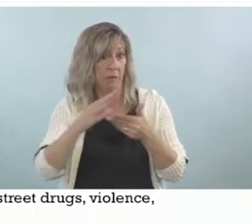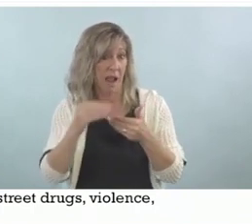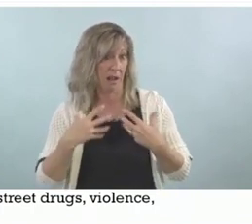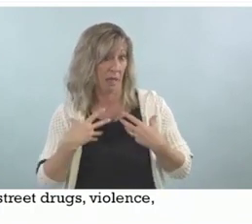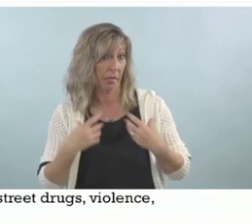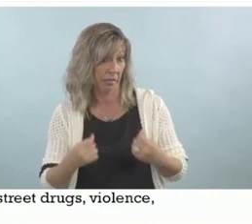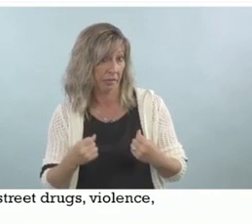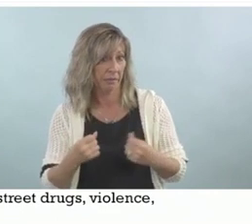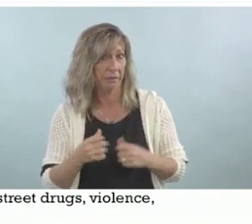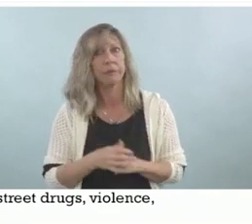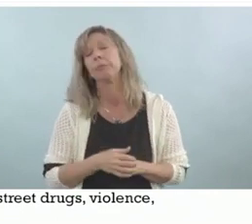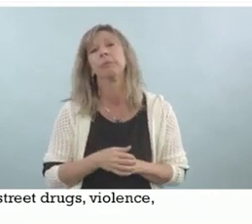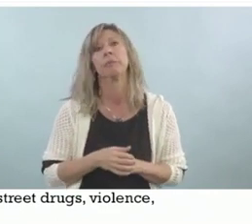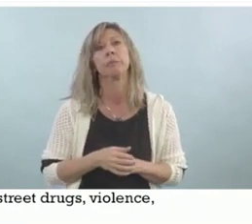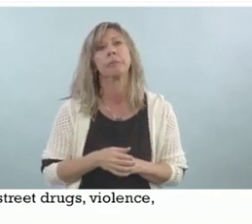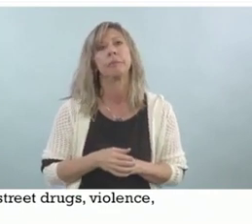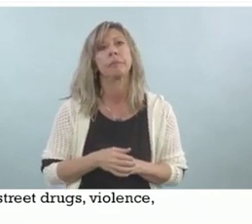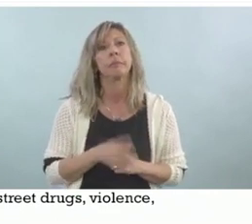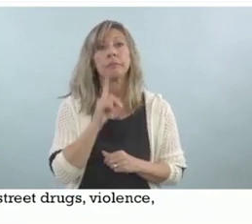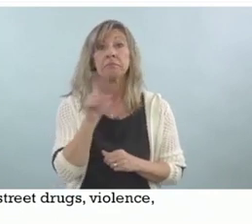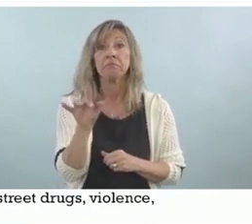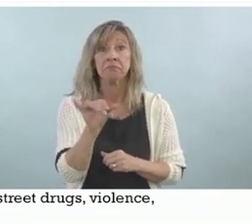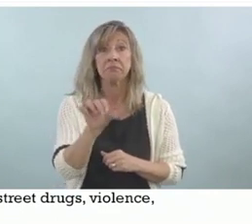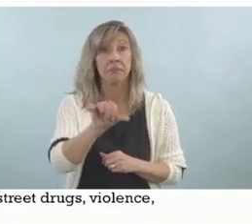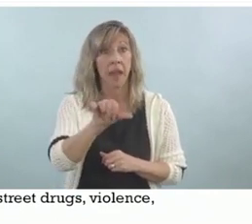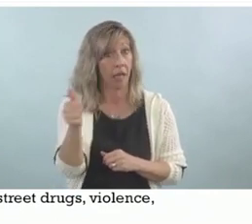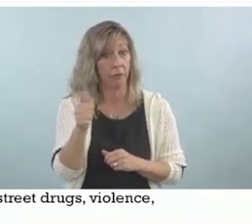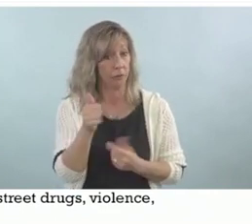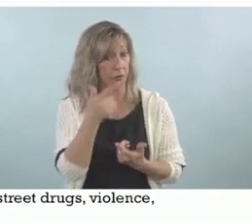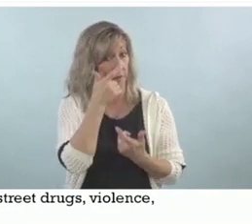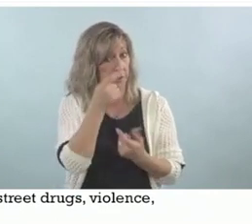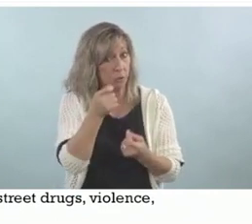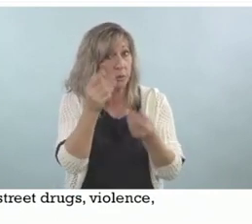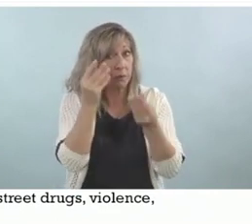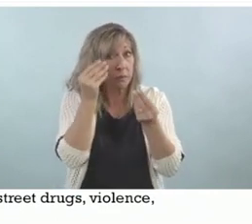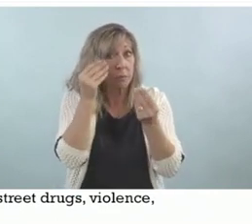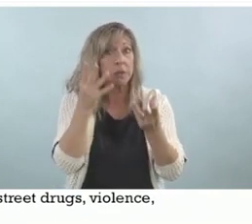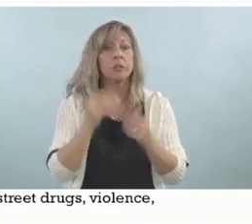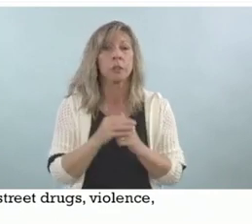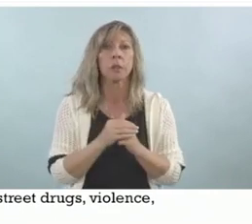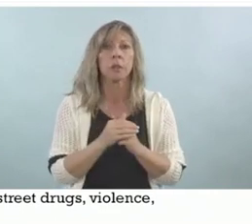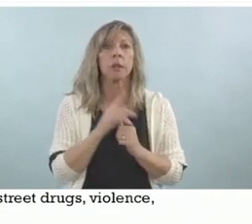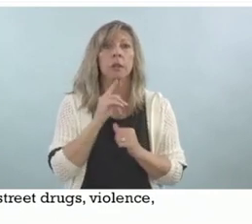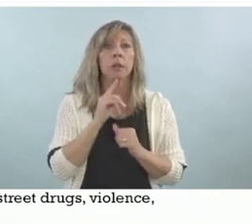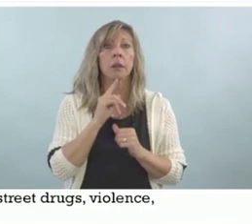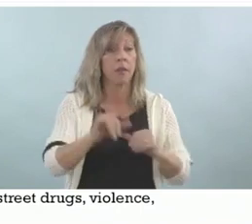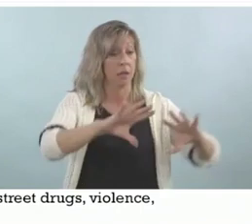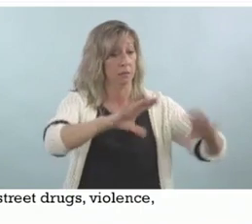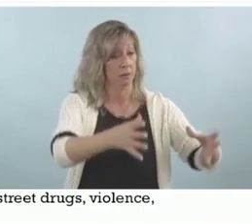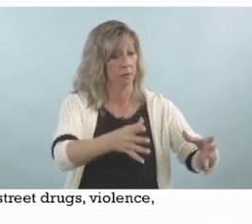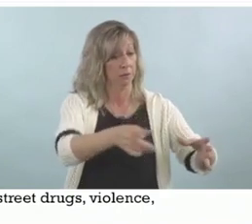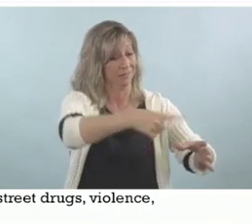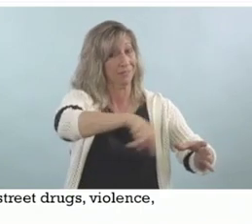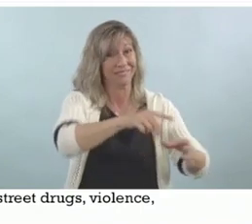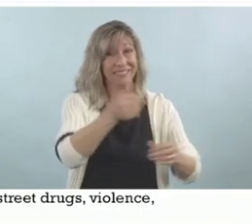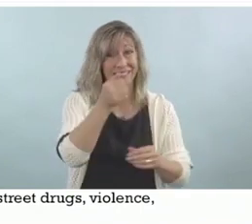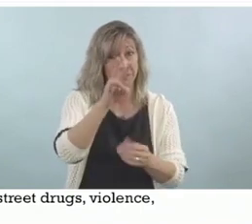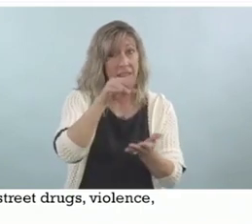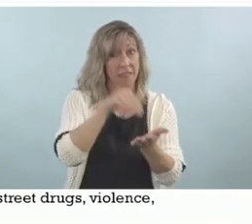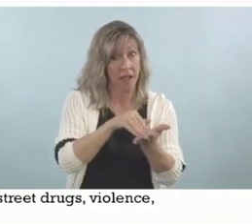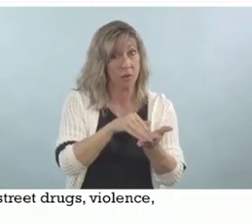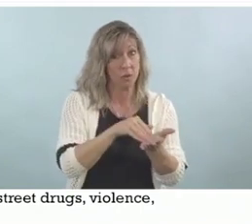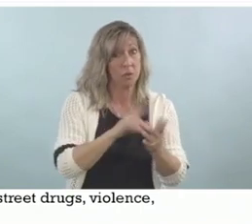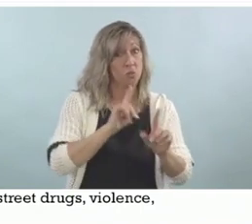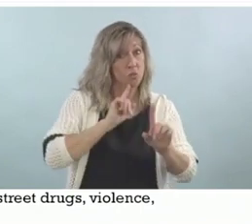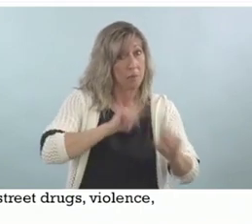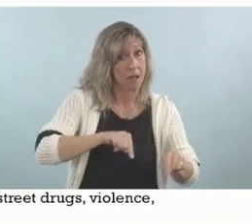I think what else is interesting here is that their population, all 17,000 had health insurance. So the